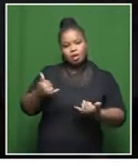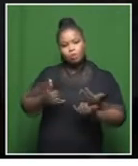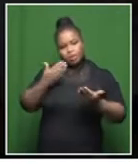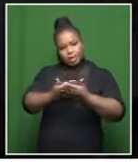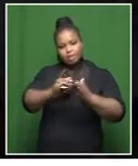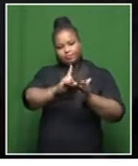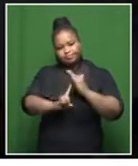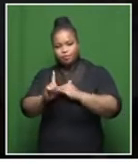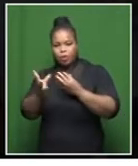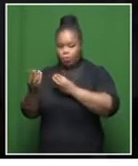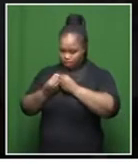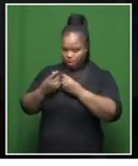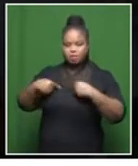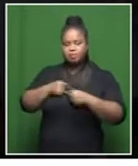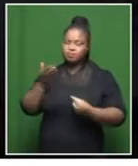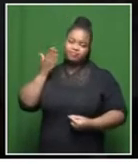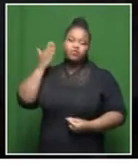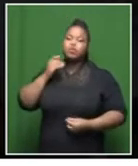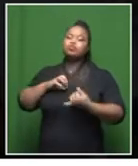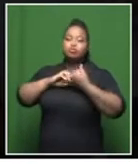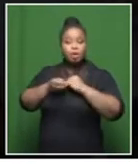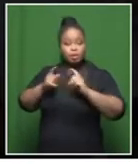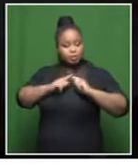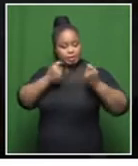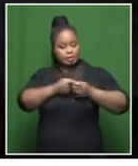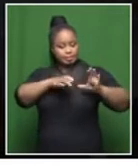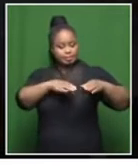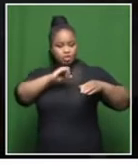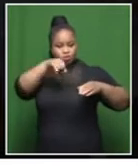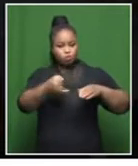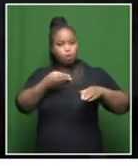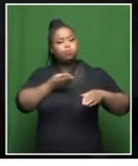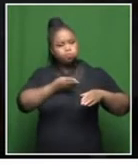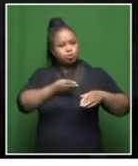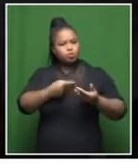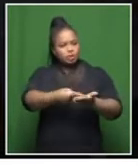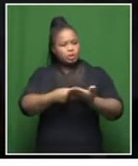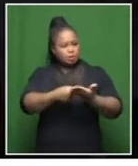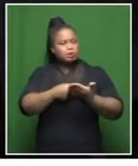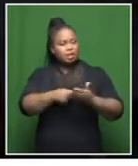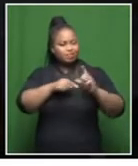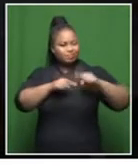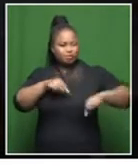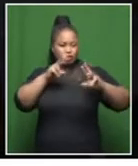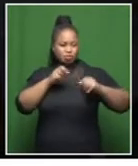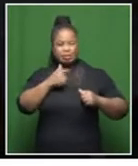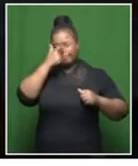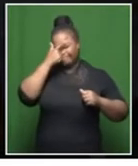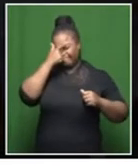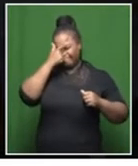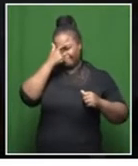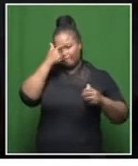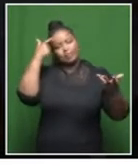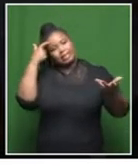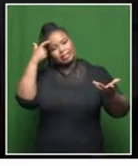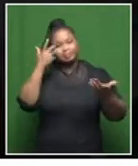alongside us. And they have been trying. We have a task team in Johannesburg where we discuss these issues. But I think the challenge